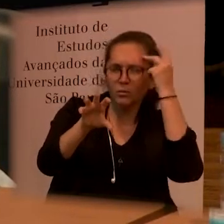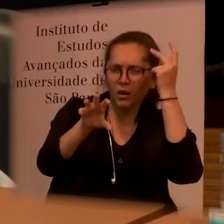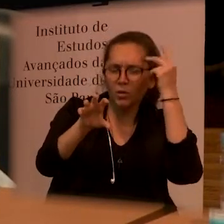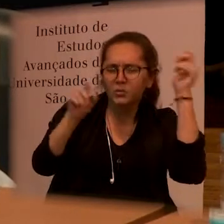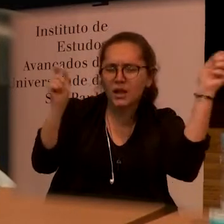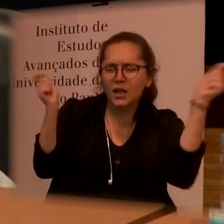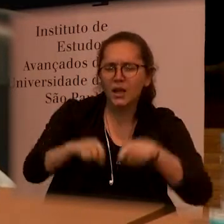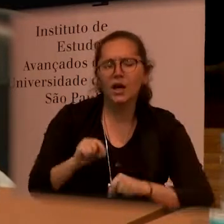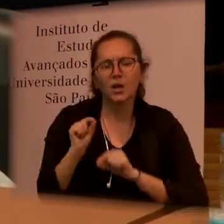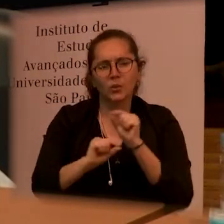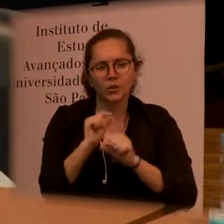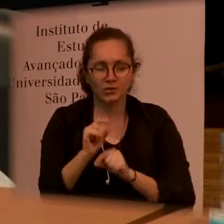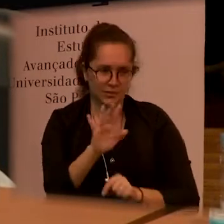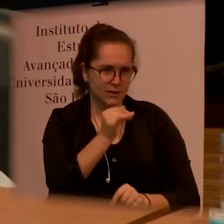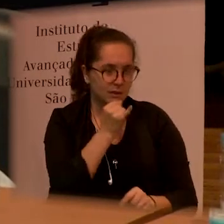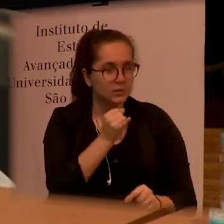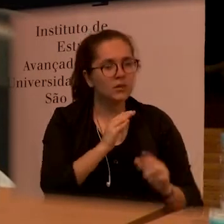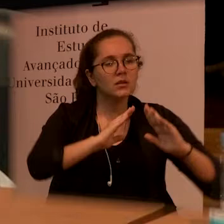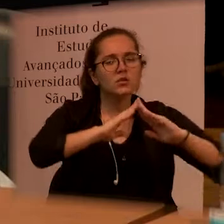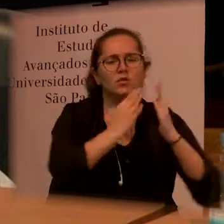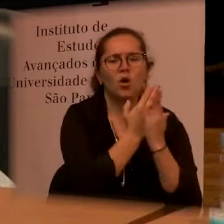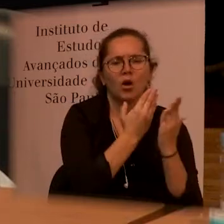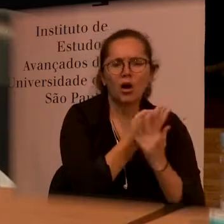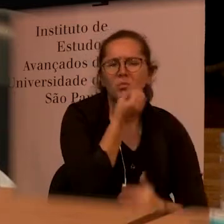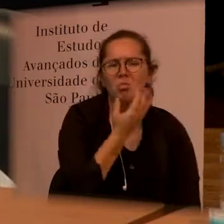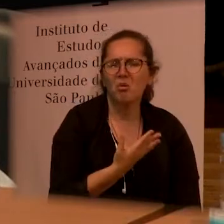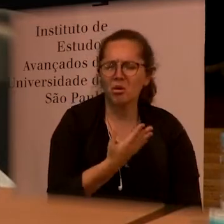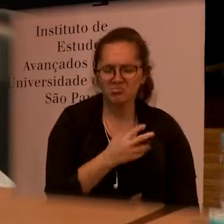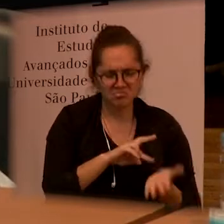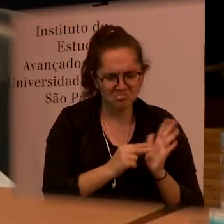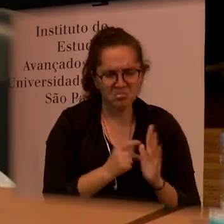actually works in São Paulo first of all what is a good school